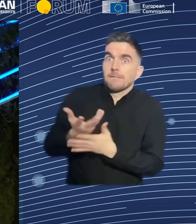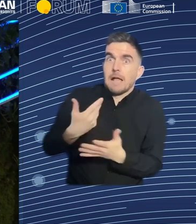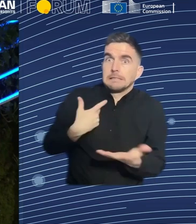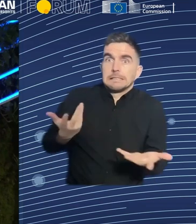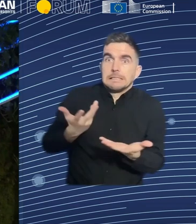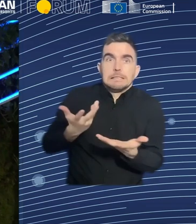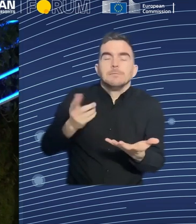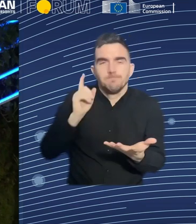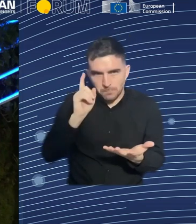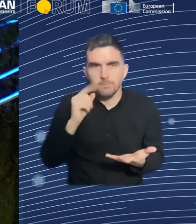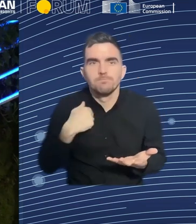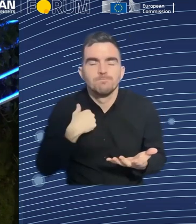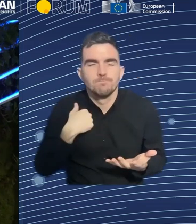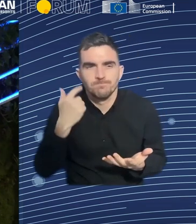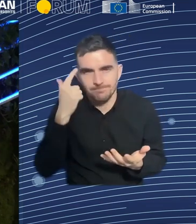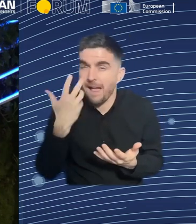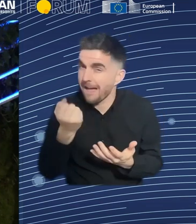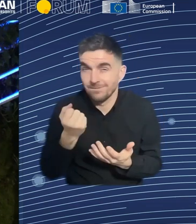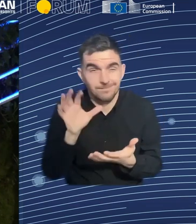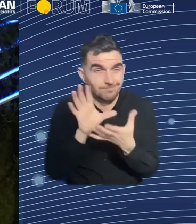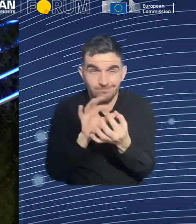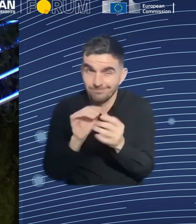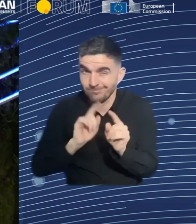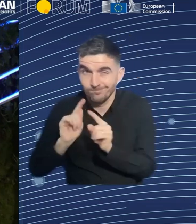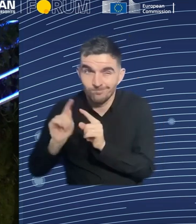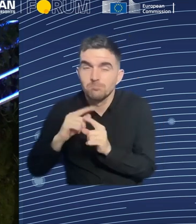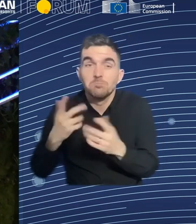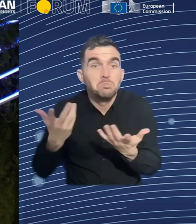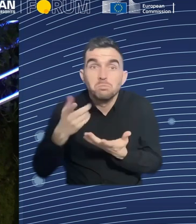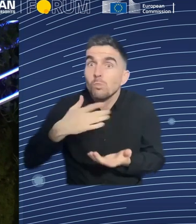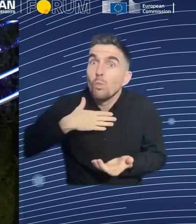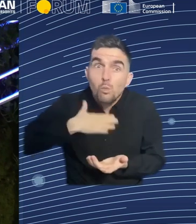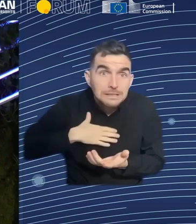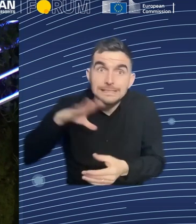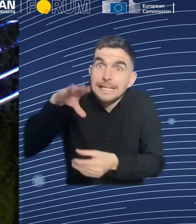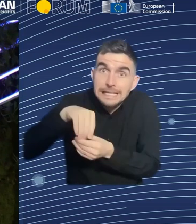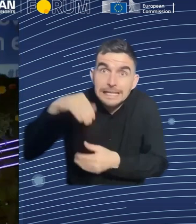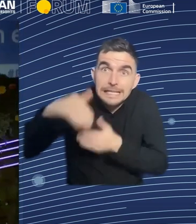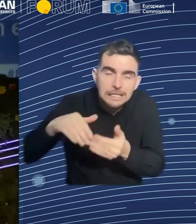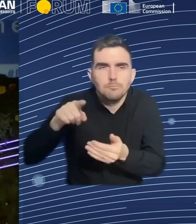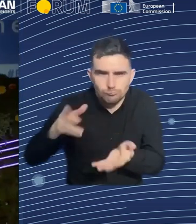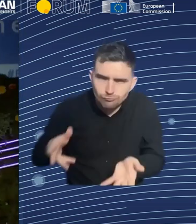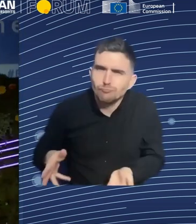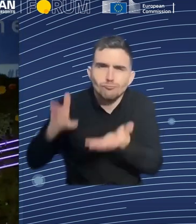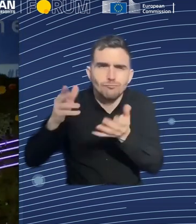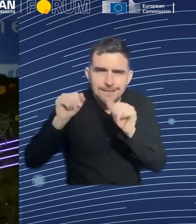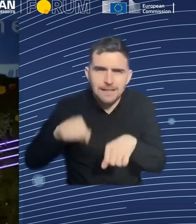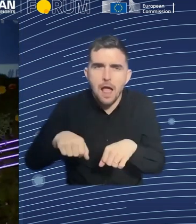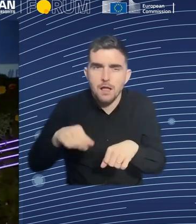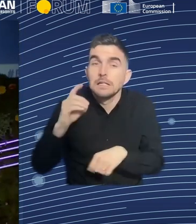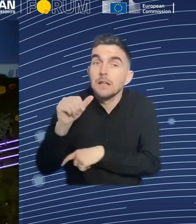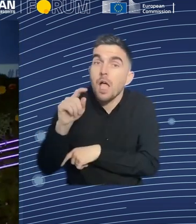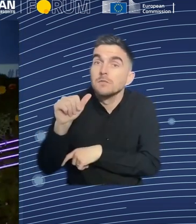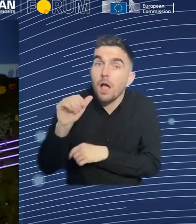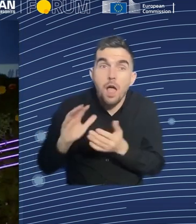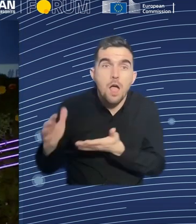because data is going to be crucial to pretty much every job that's out there in the future. And one more question from